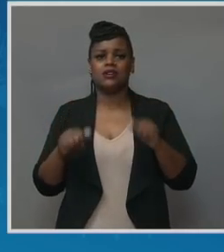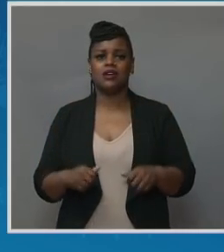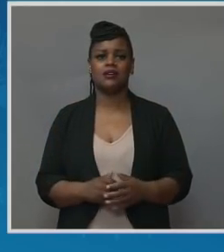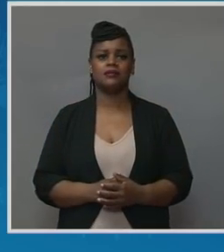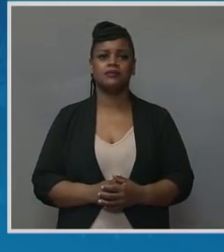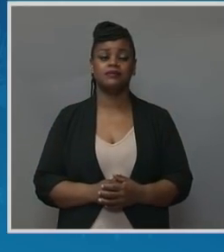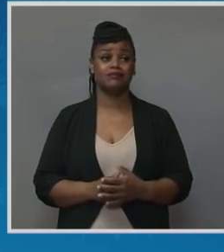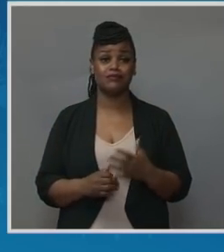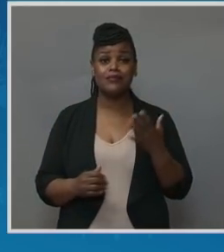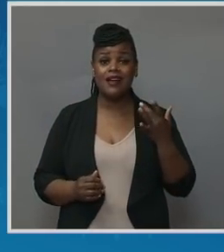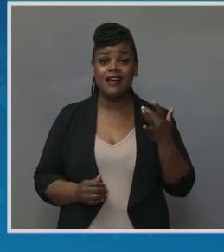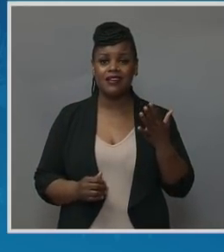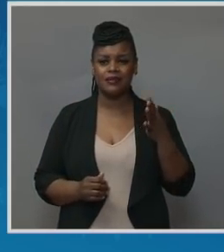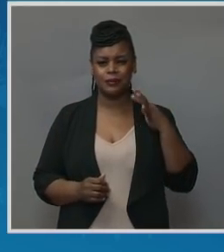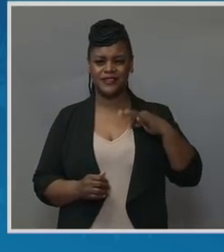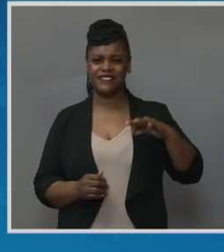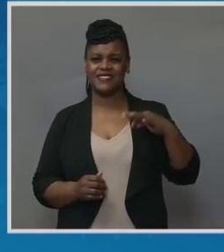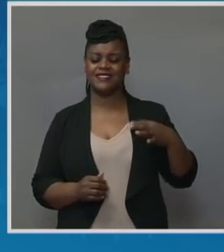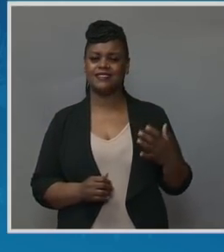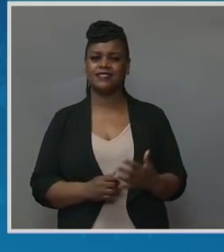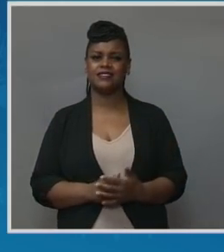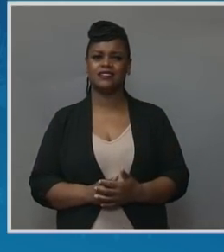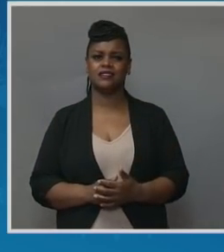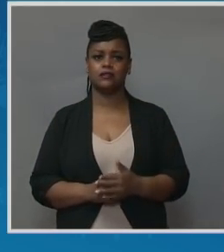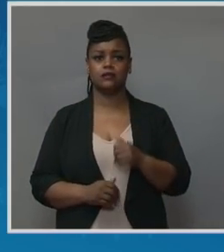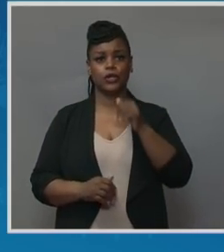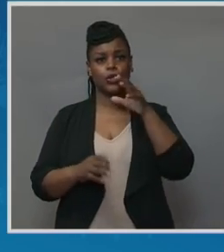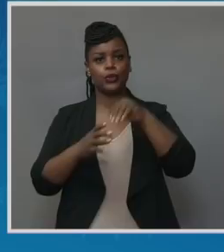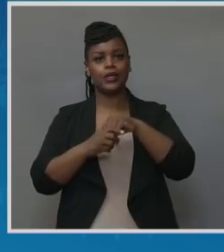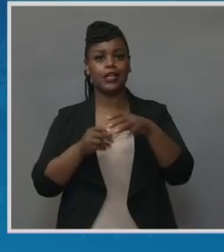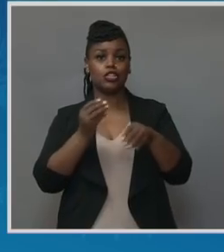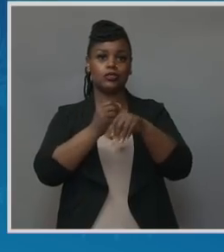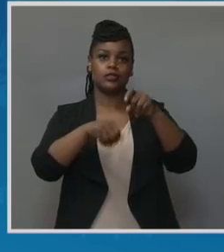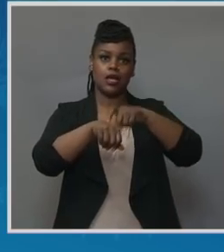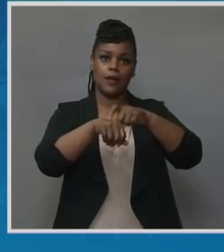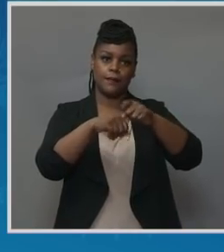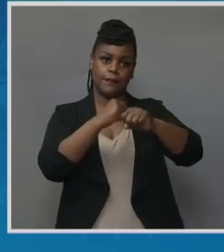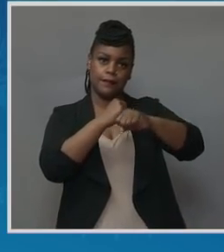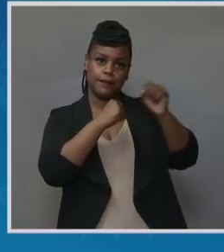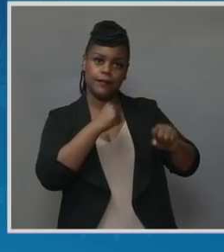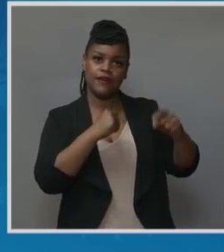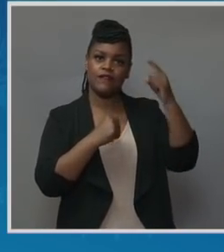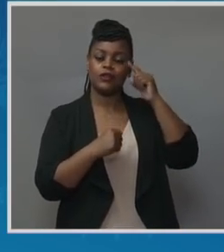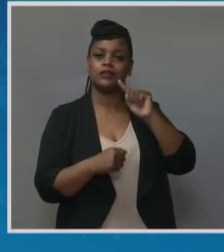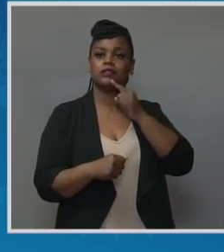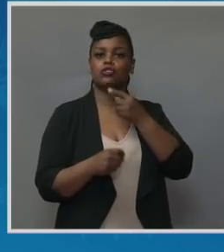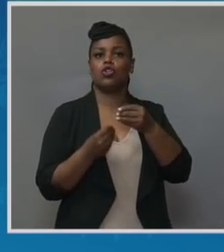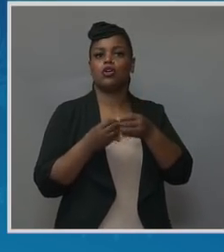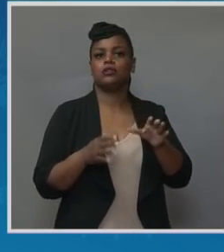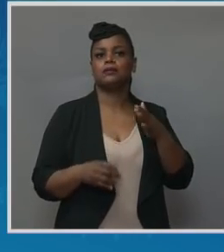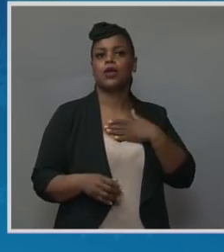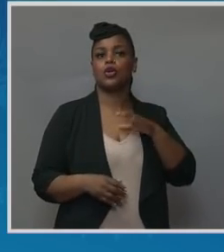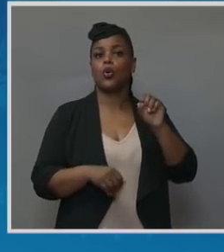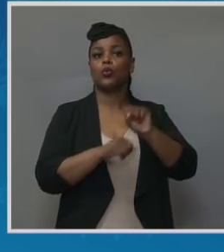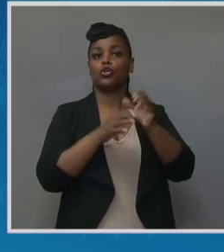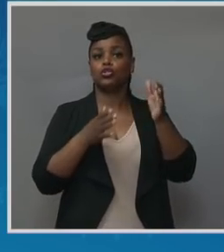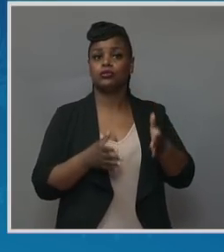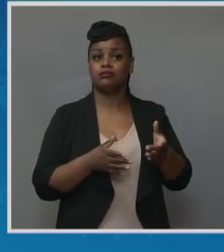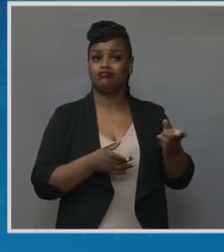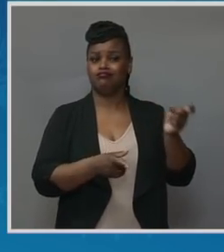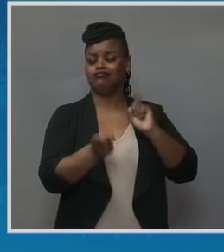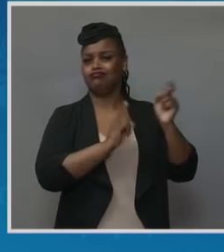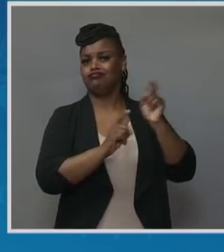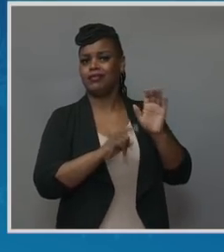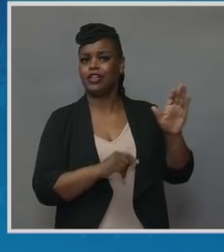benefits, not including additional time for traumatic loss, my coworkers sacrificed their own leave and